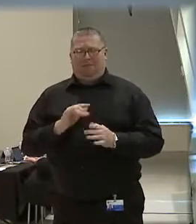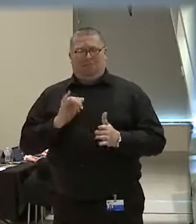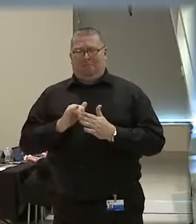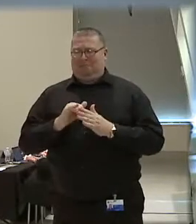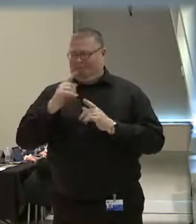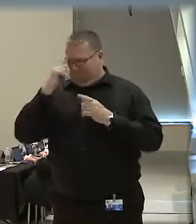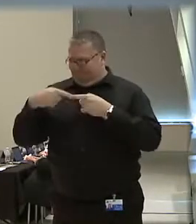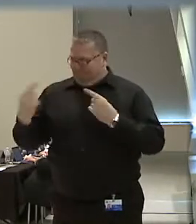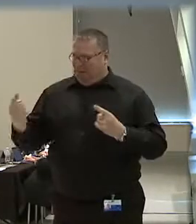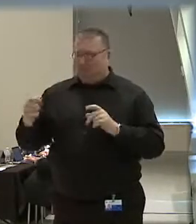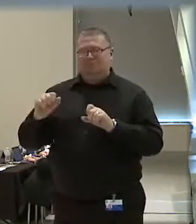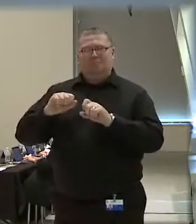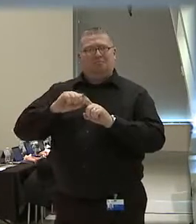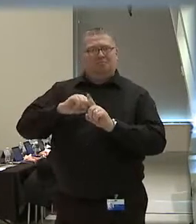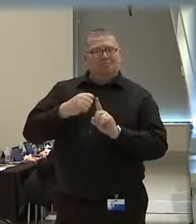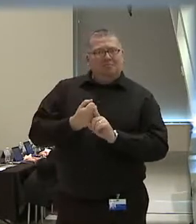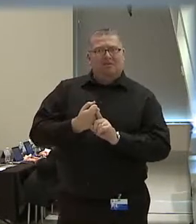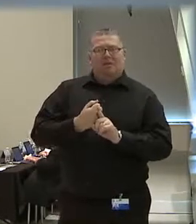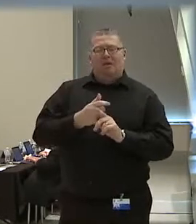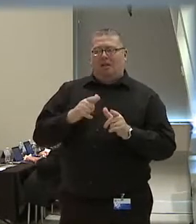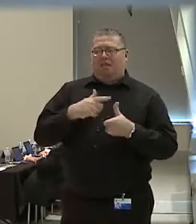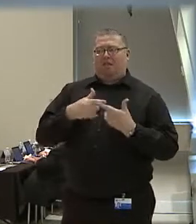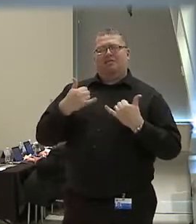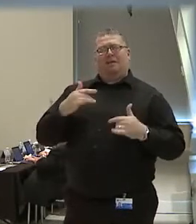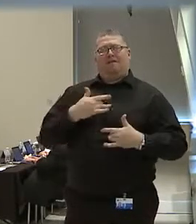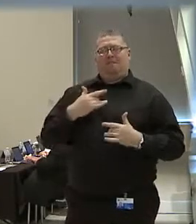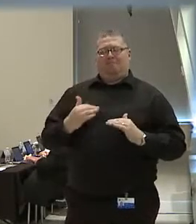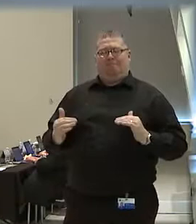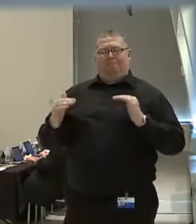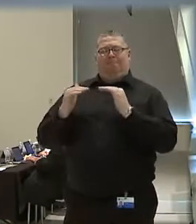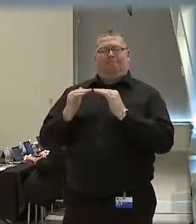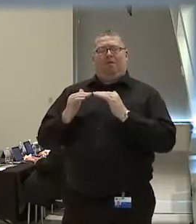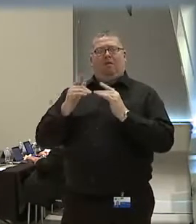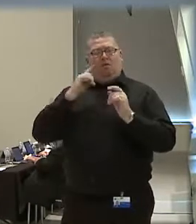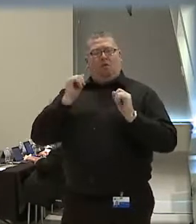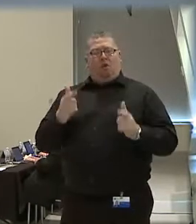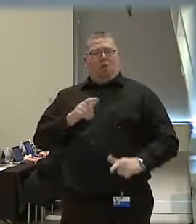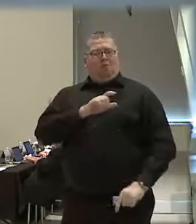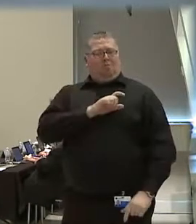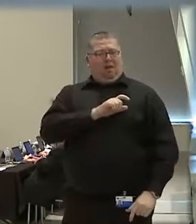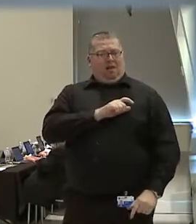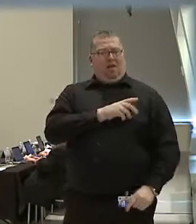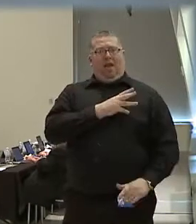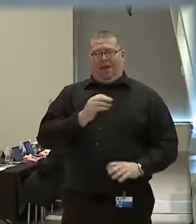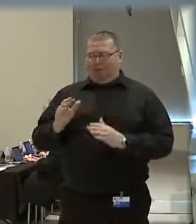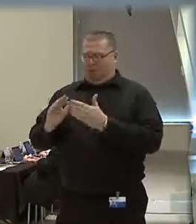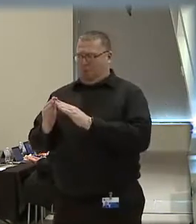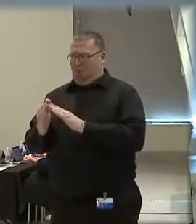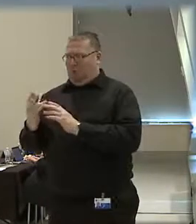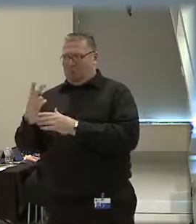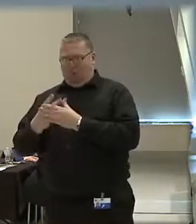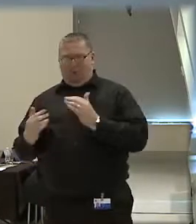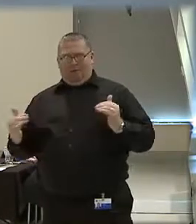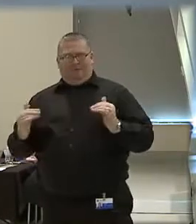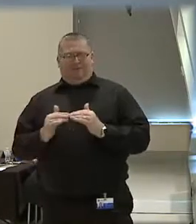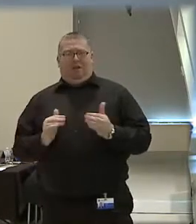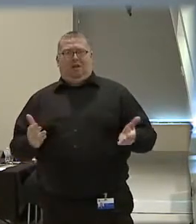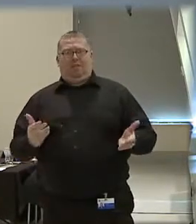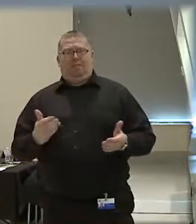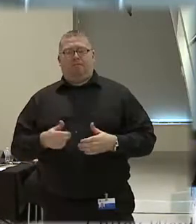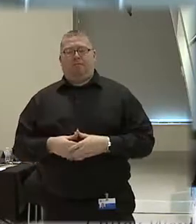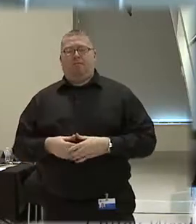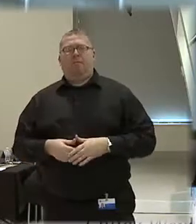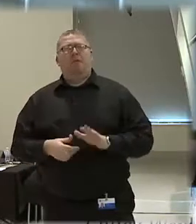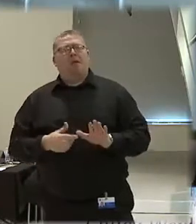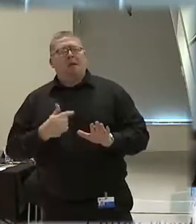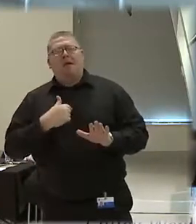positions and still maintain a sense of equity and fairness for police as well as the community? Right. I think you move